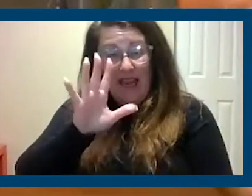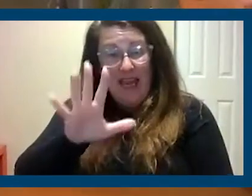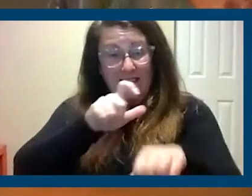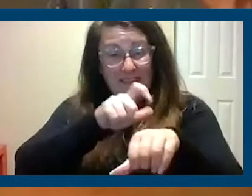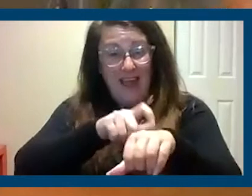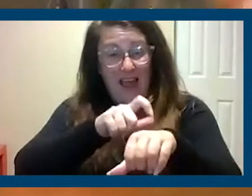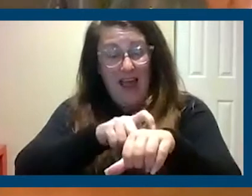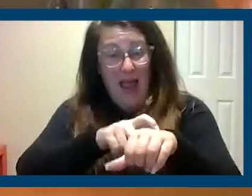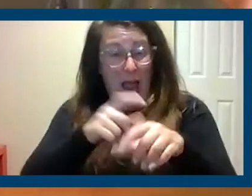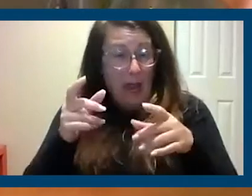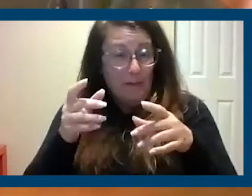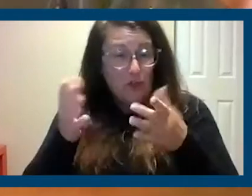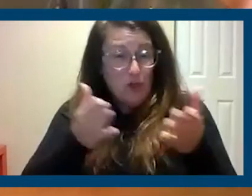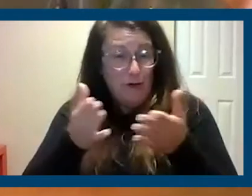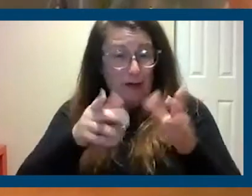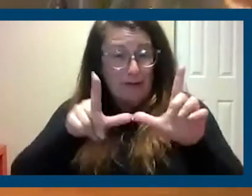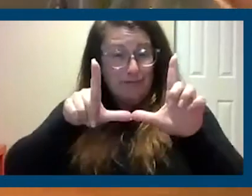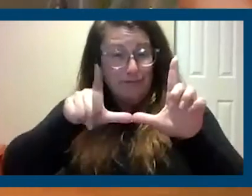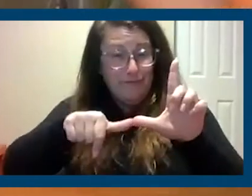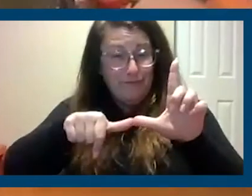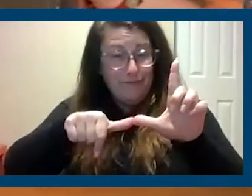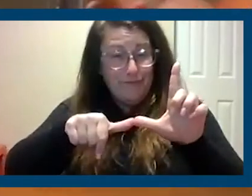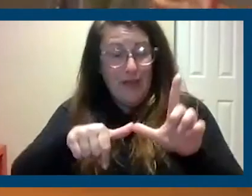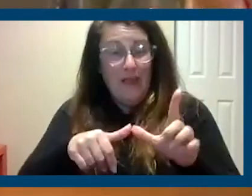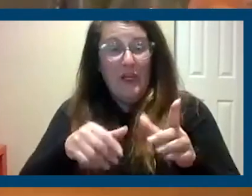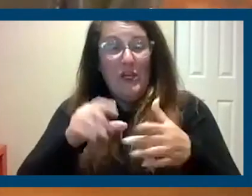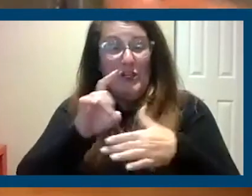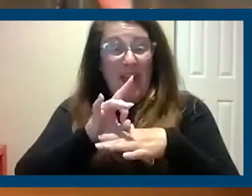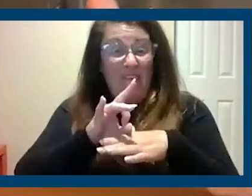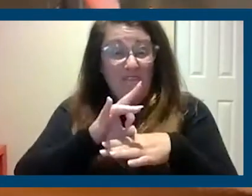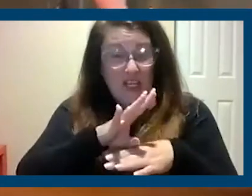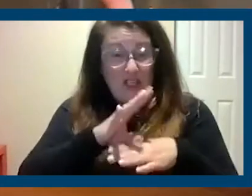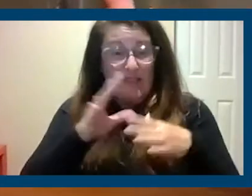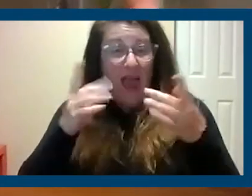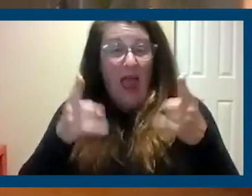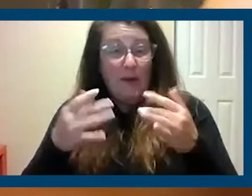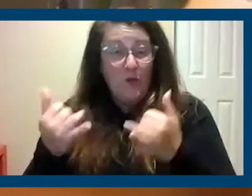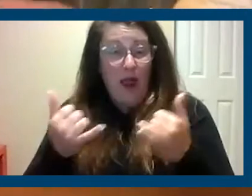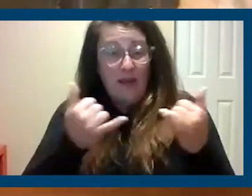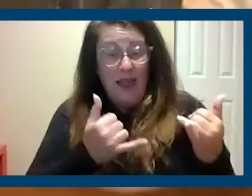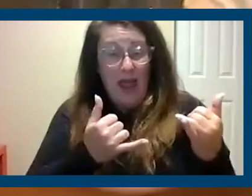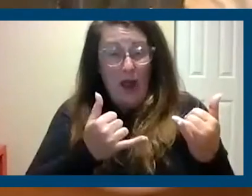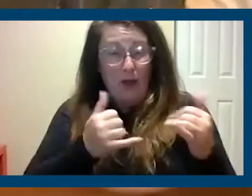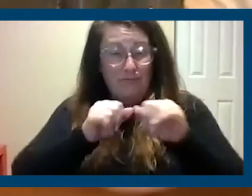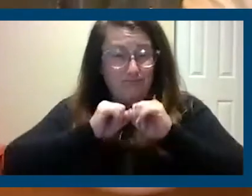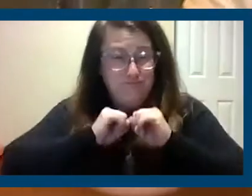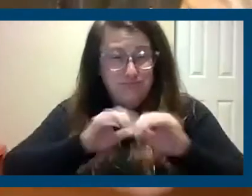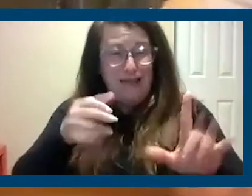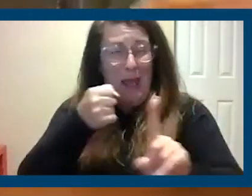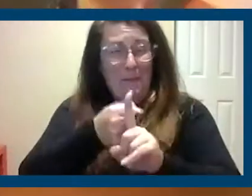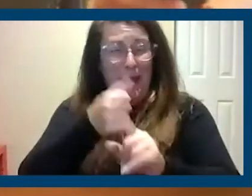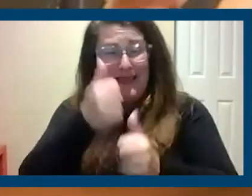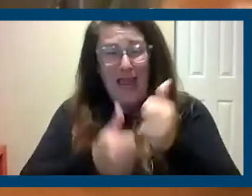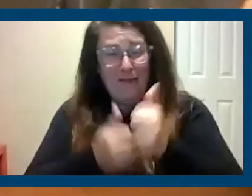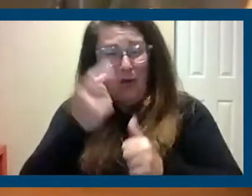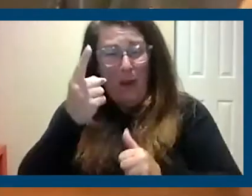the evictions, this tsunami due to a global pandemic, impacts everybody, but